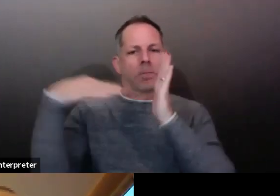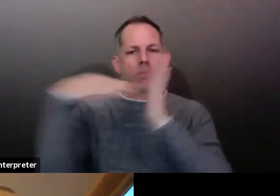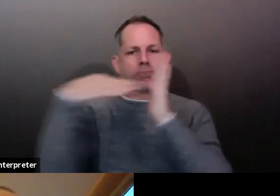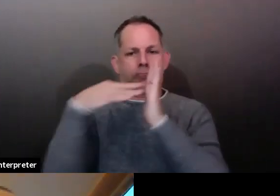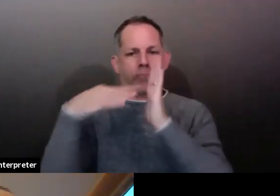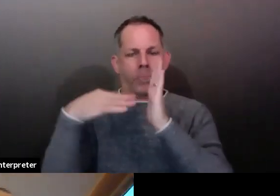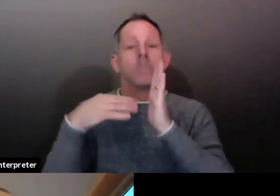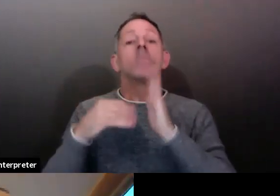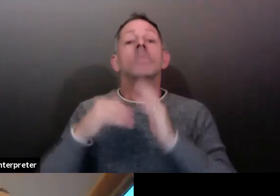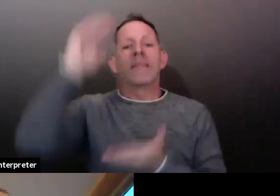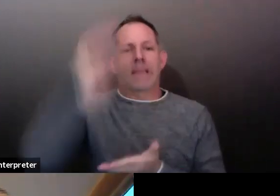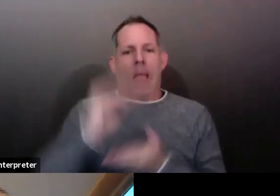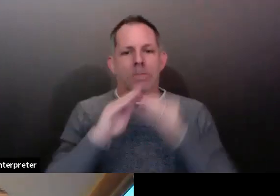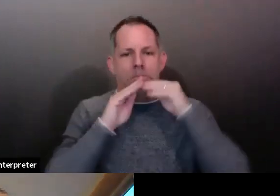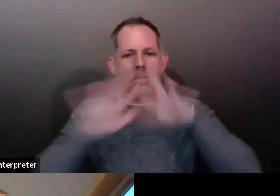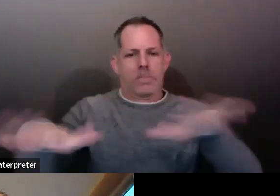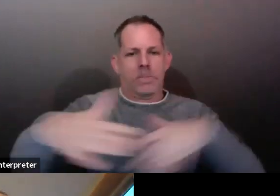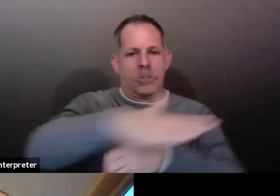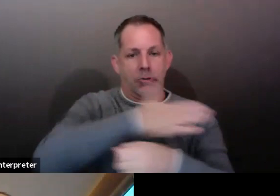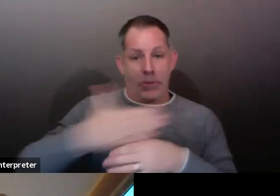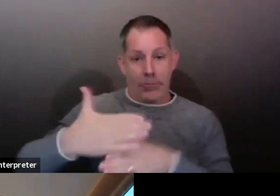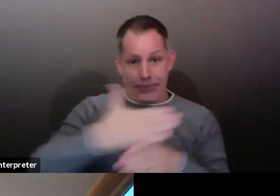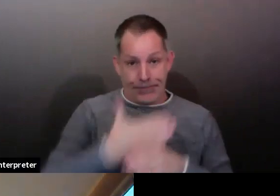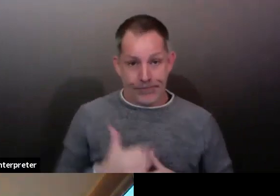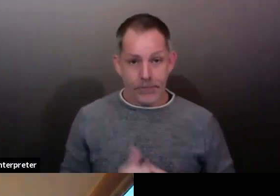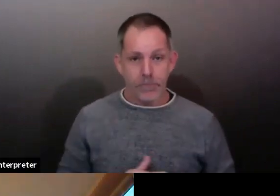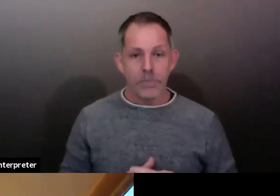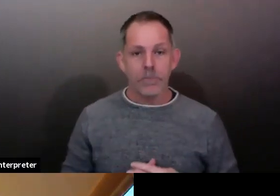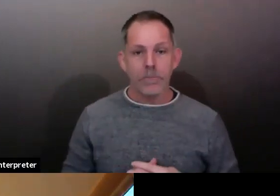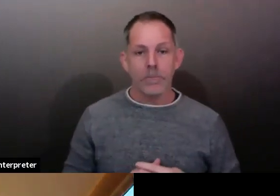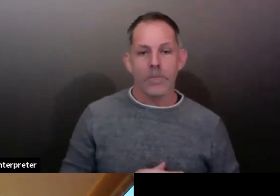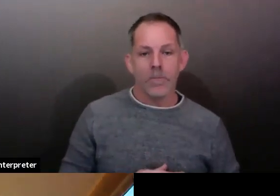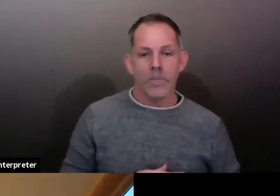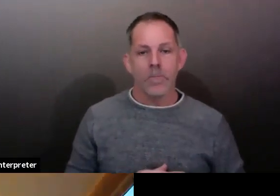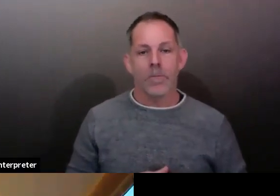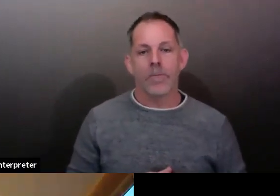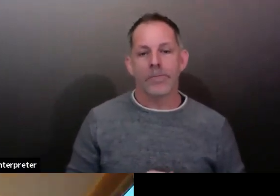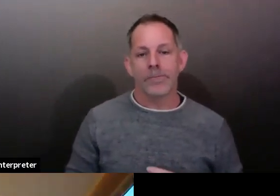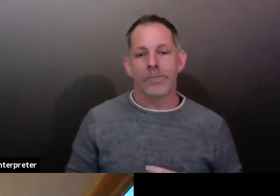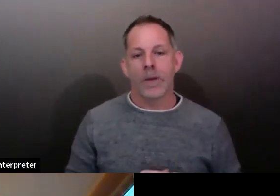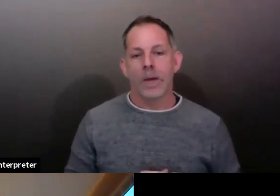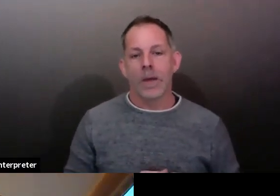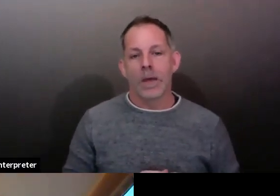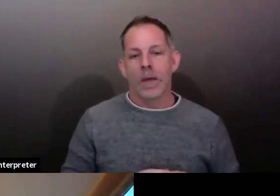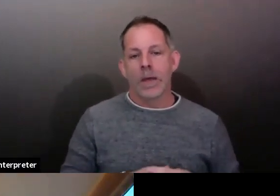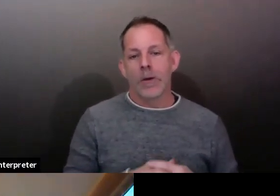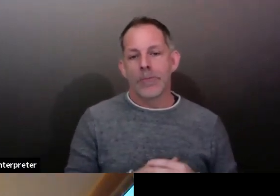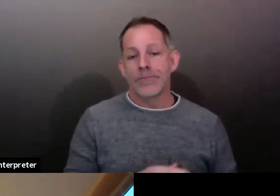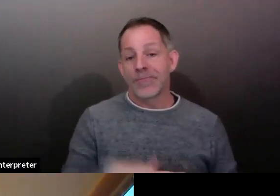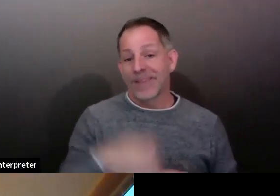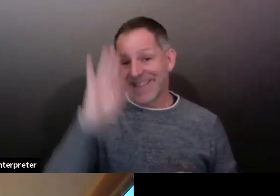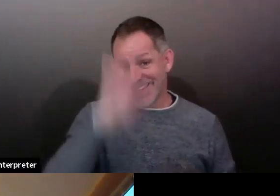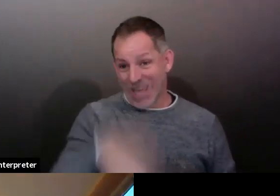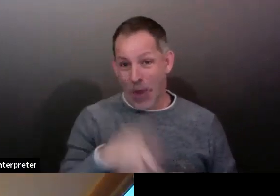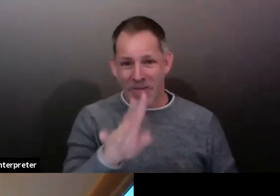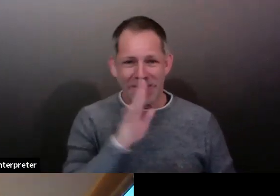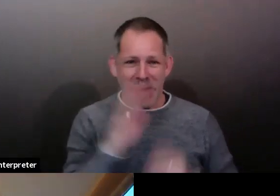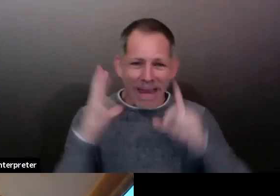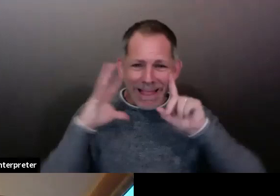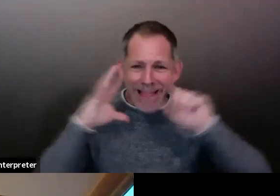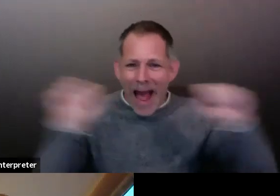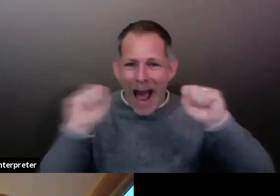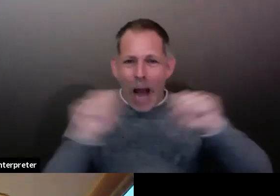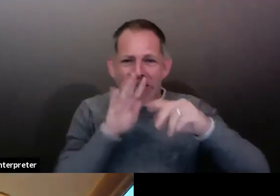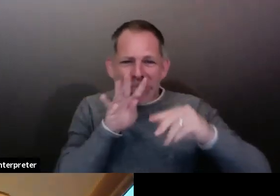speaking loudly to generate that cloud. So we know from physics experiments that that limits our ability to generate